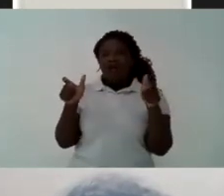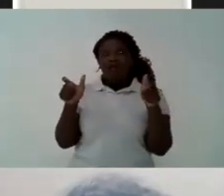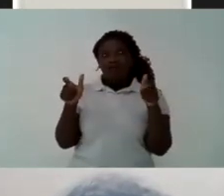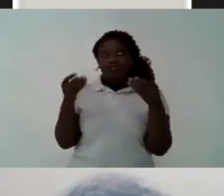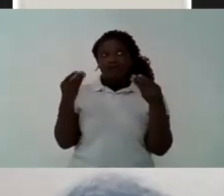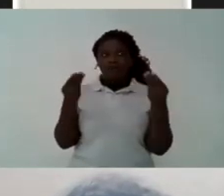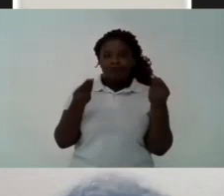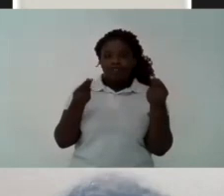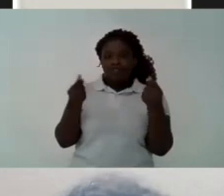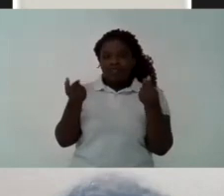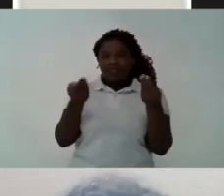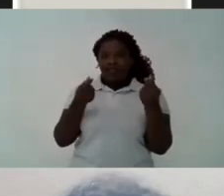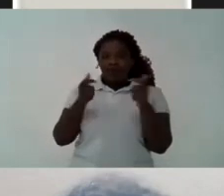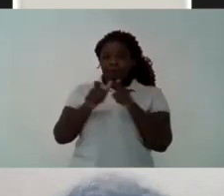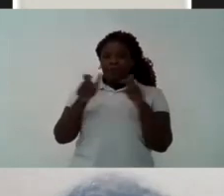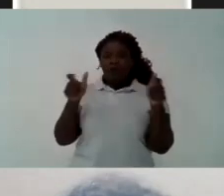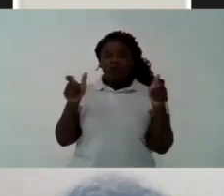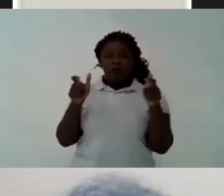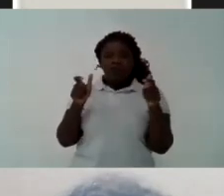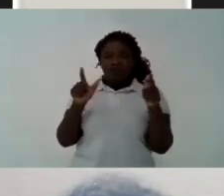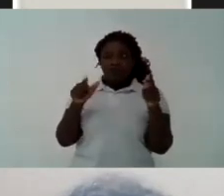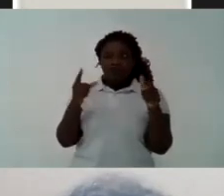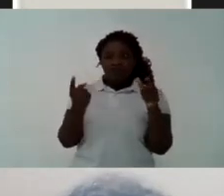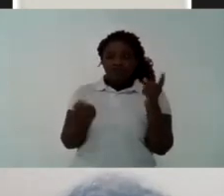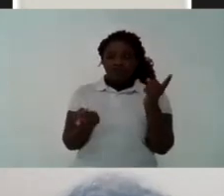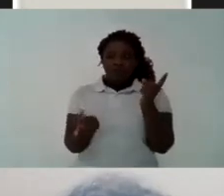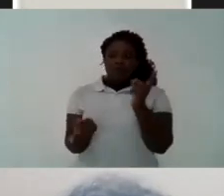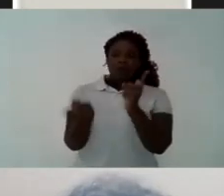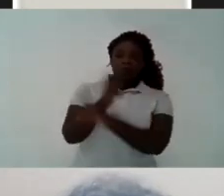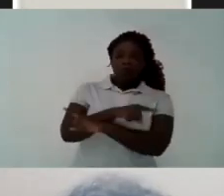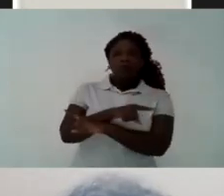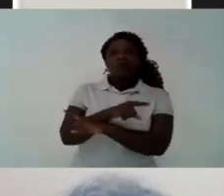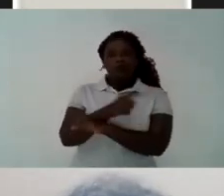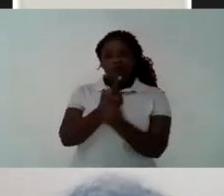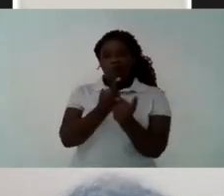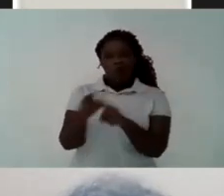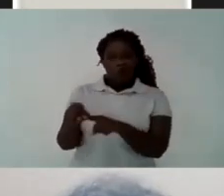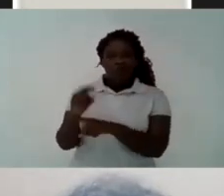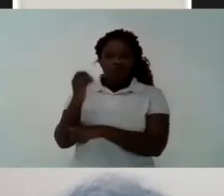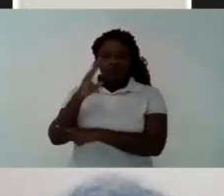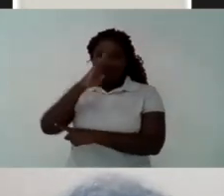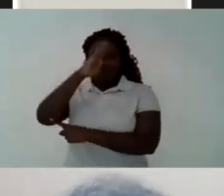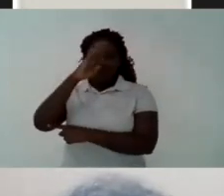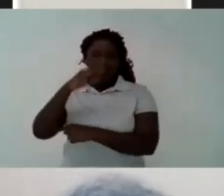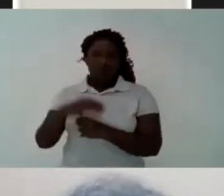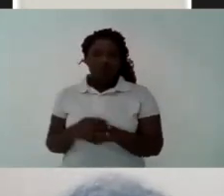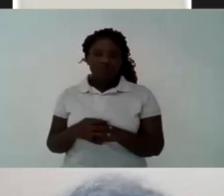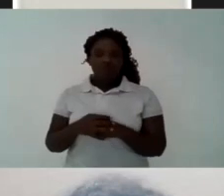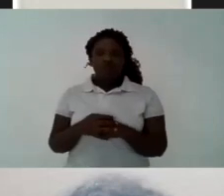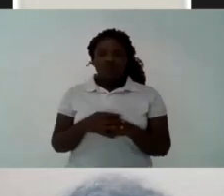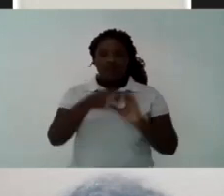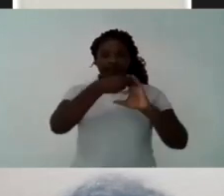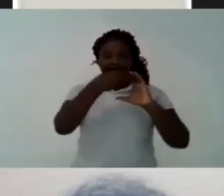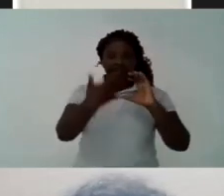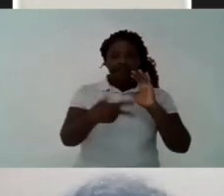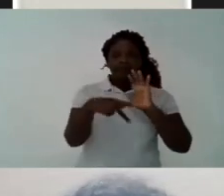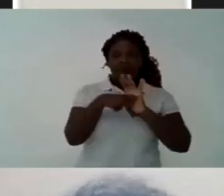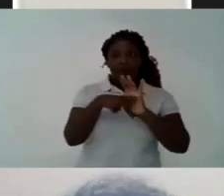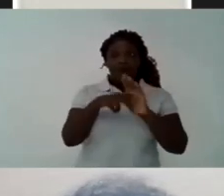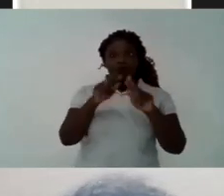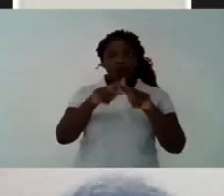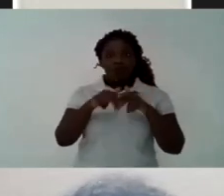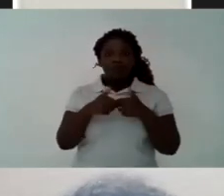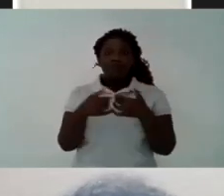we saw the postponing of the ENEM, the problems with